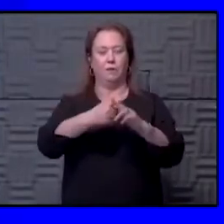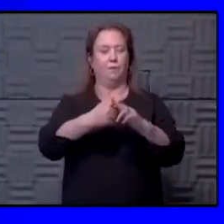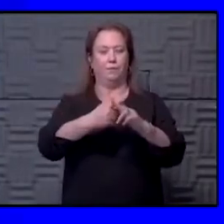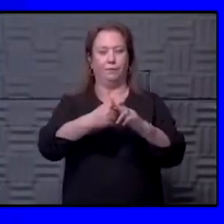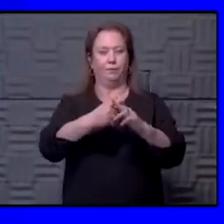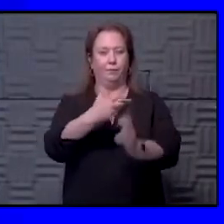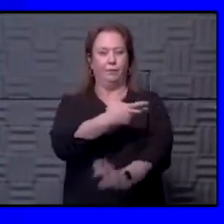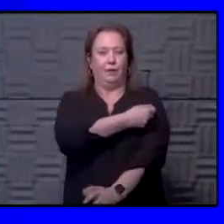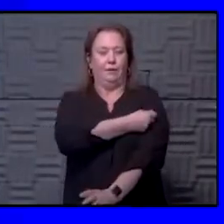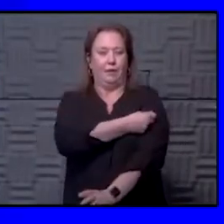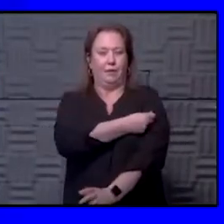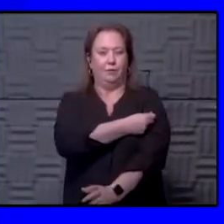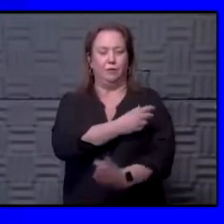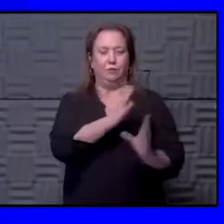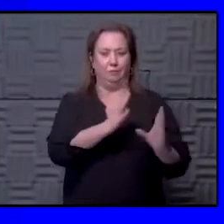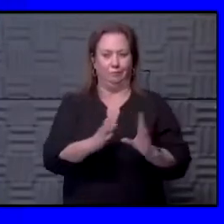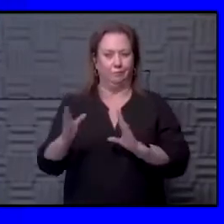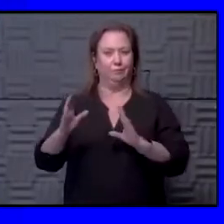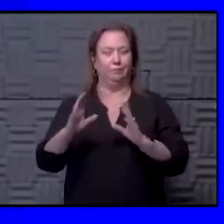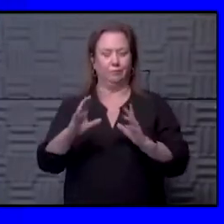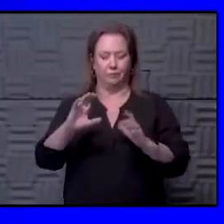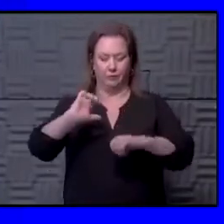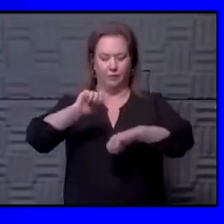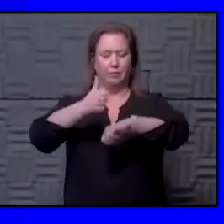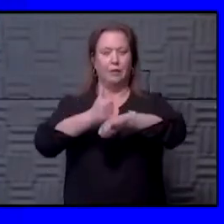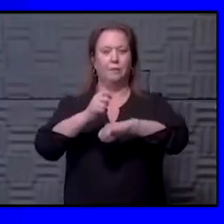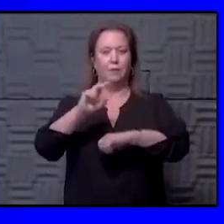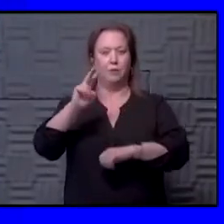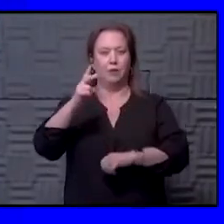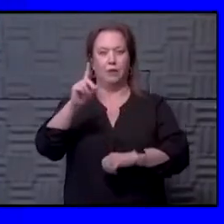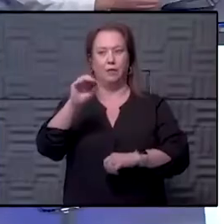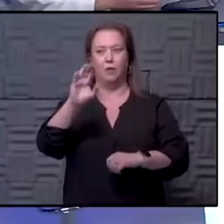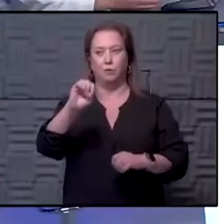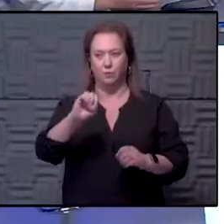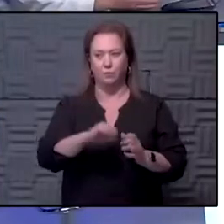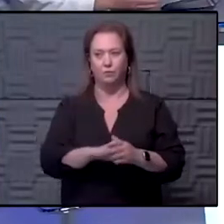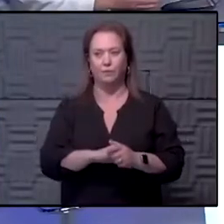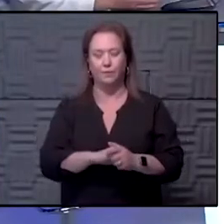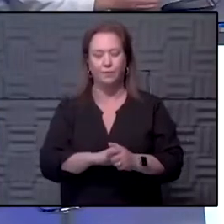vaccination series. So, go ahead and get it, schedule that, and get that second dose.